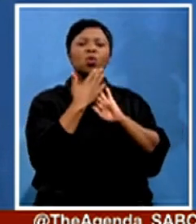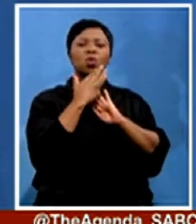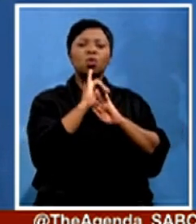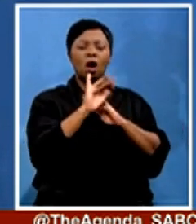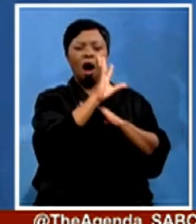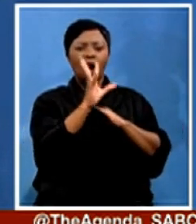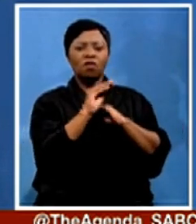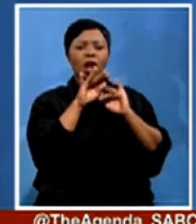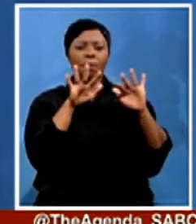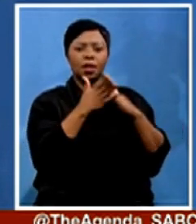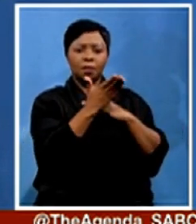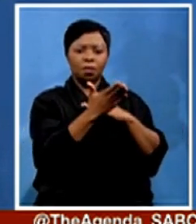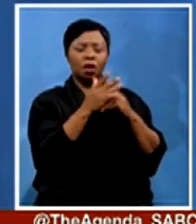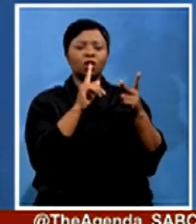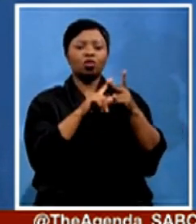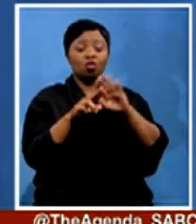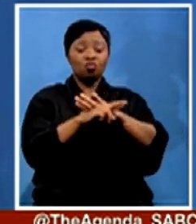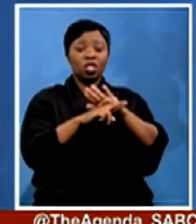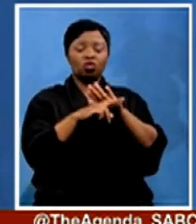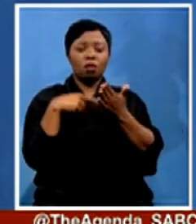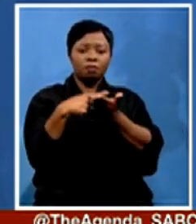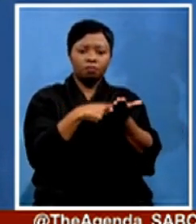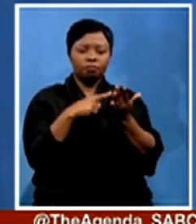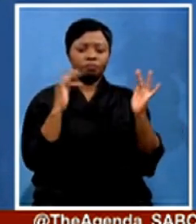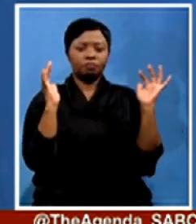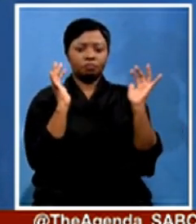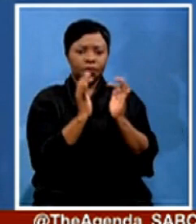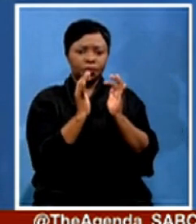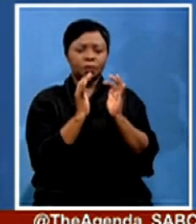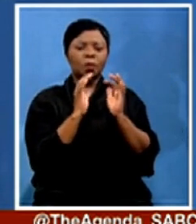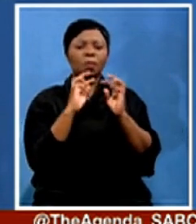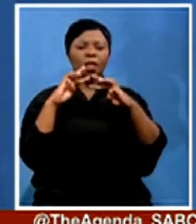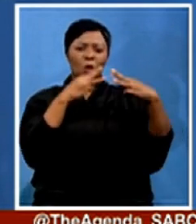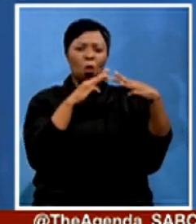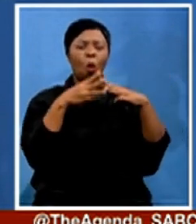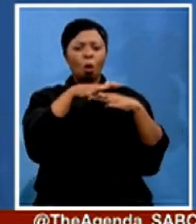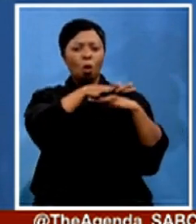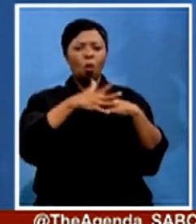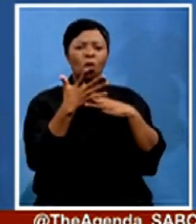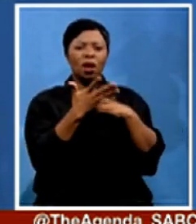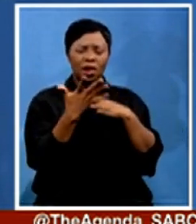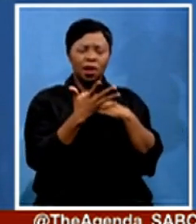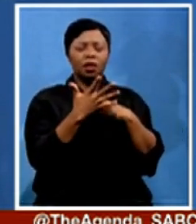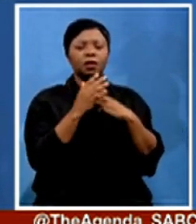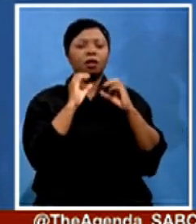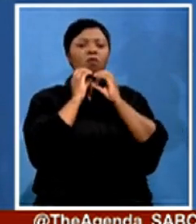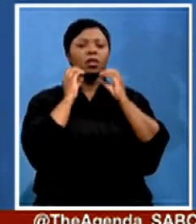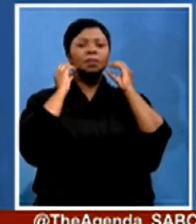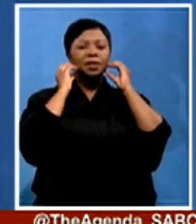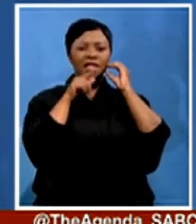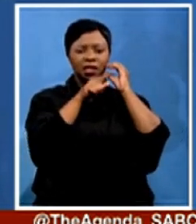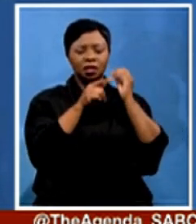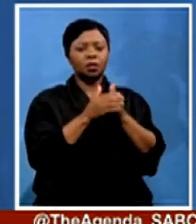and we discussed terrorism in Mozambique. We feel the people of